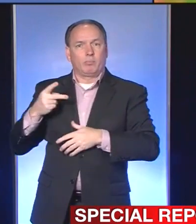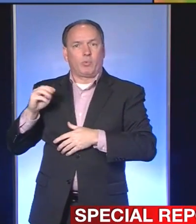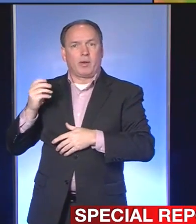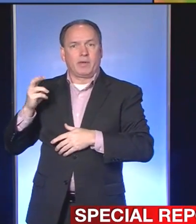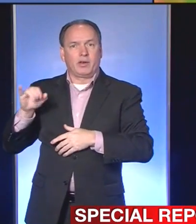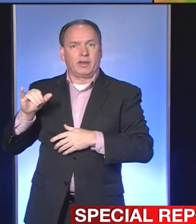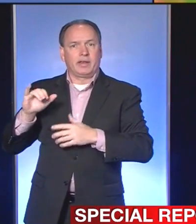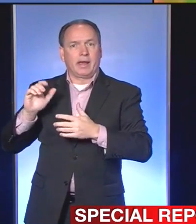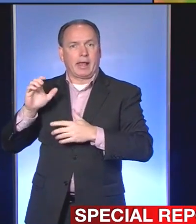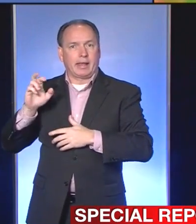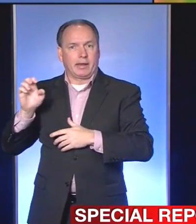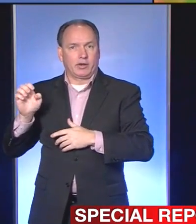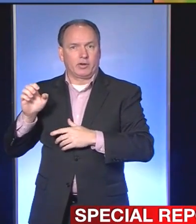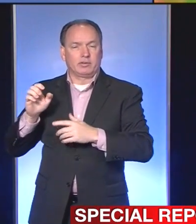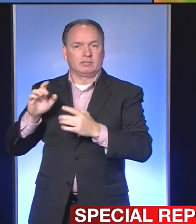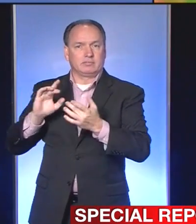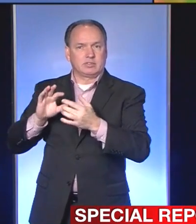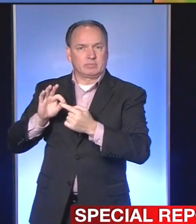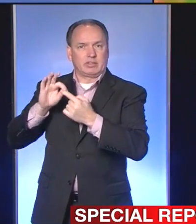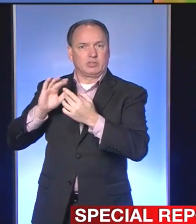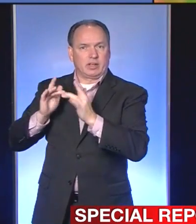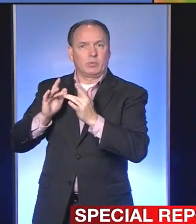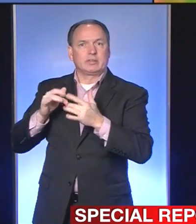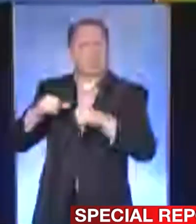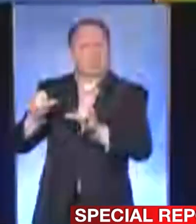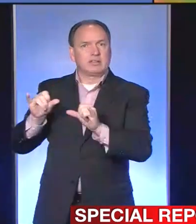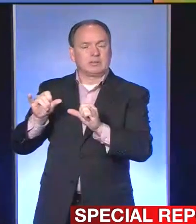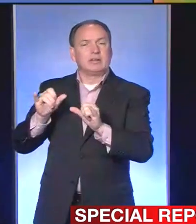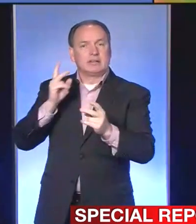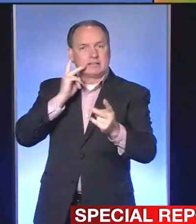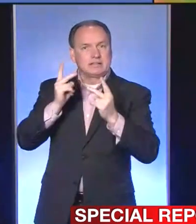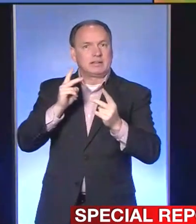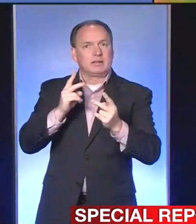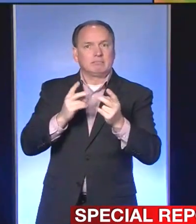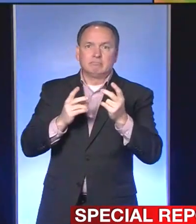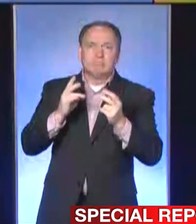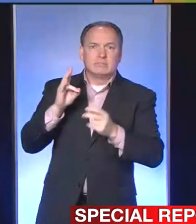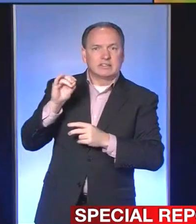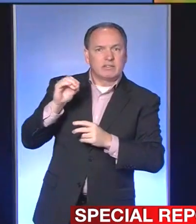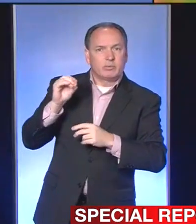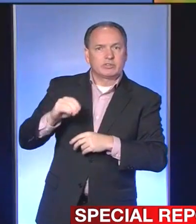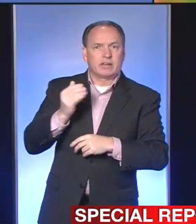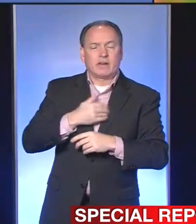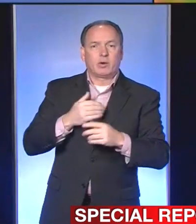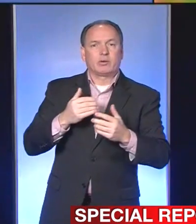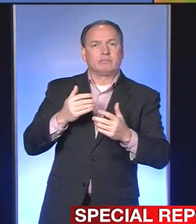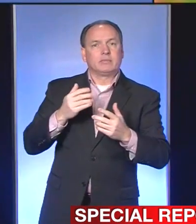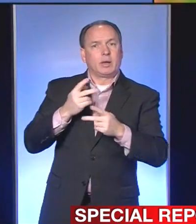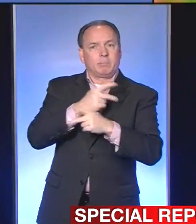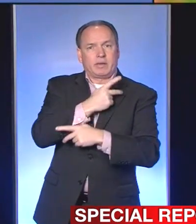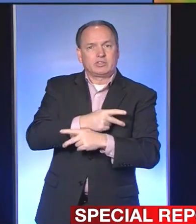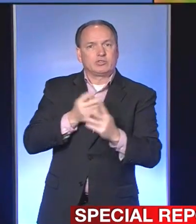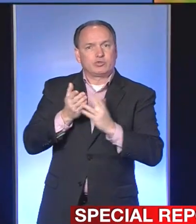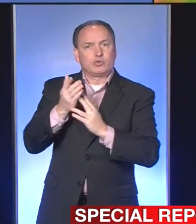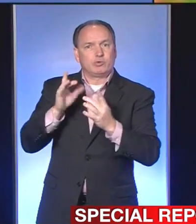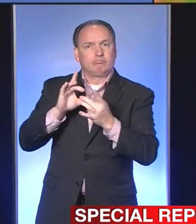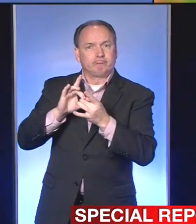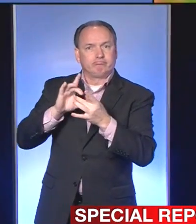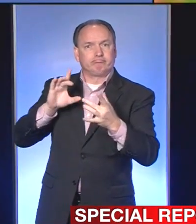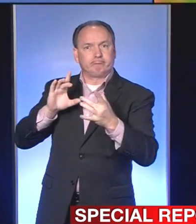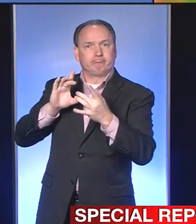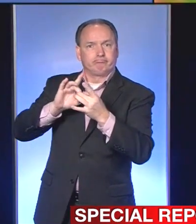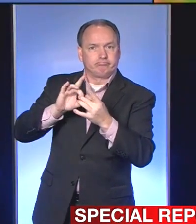we continue to see 70% of our patients through virtual visits. The COVID-19 situation does change daily,